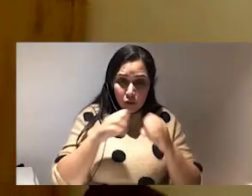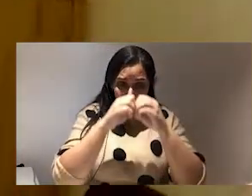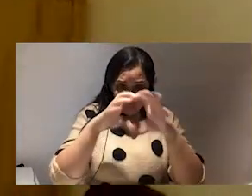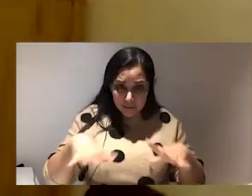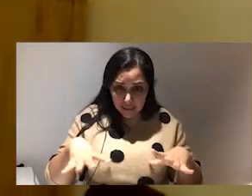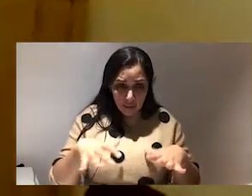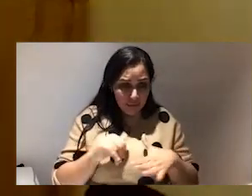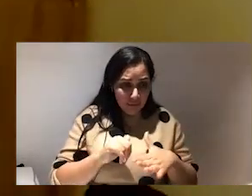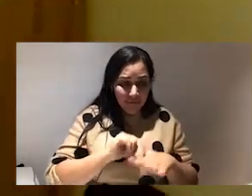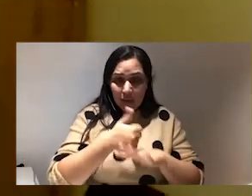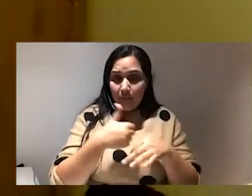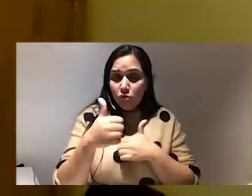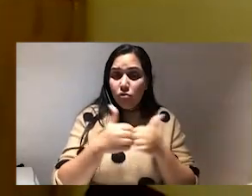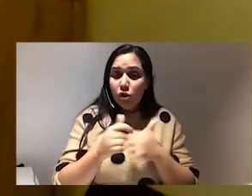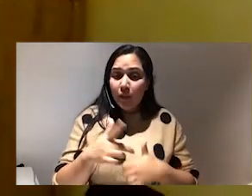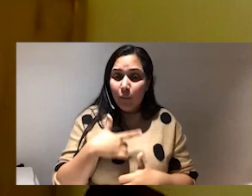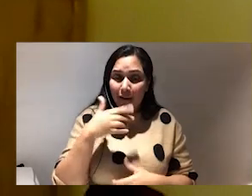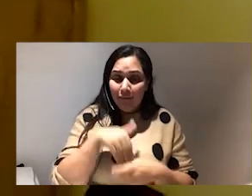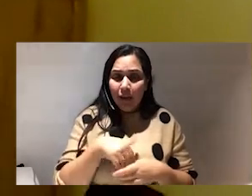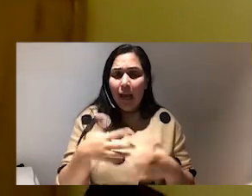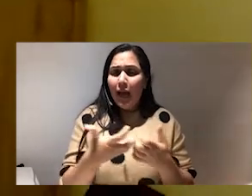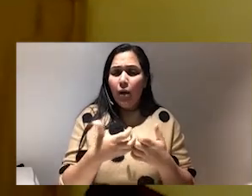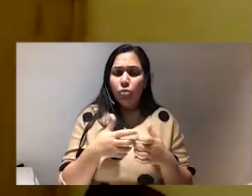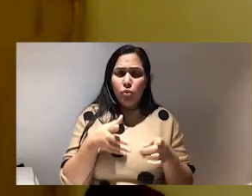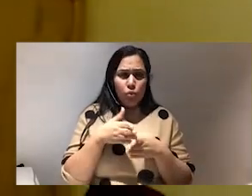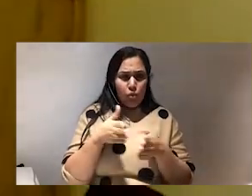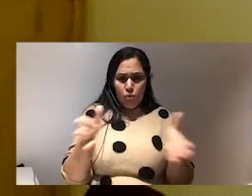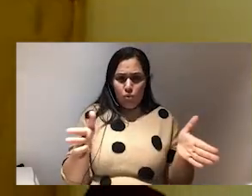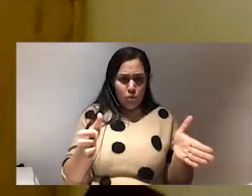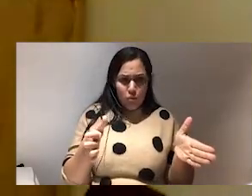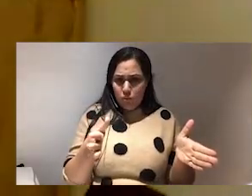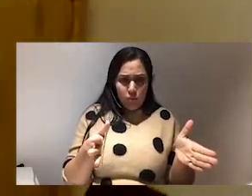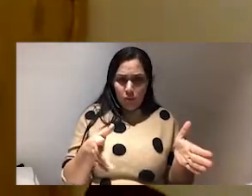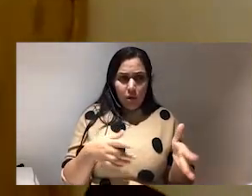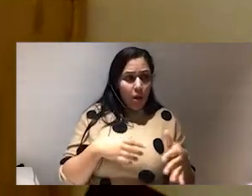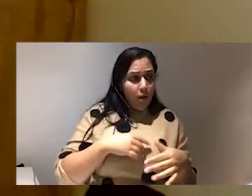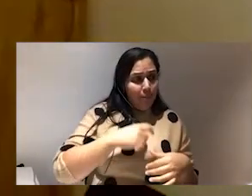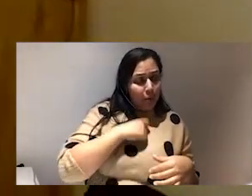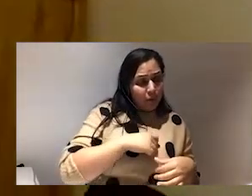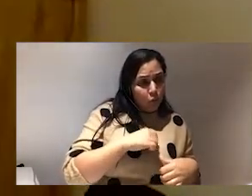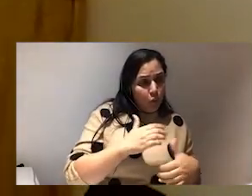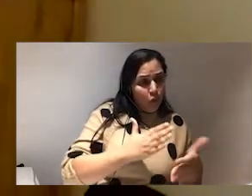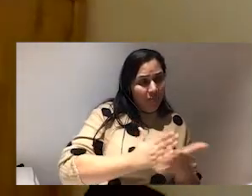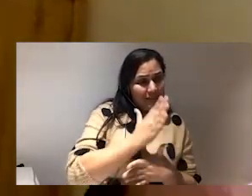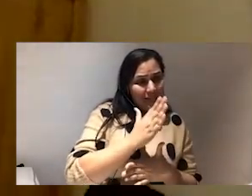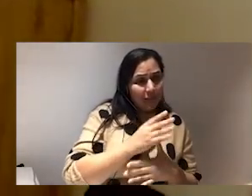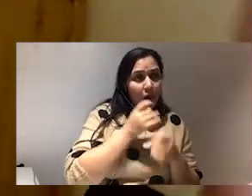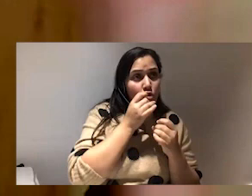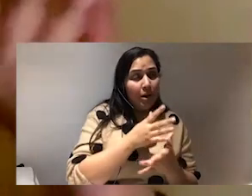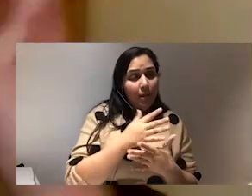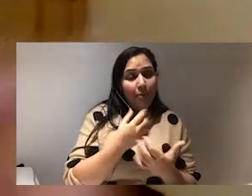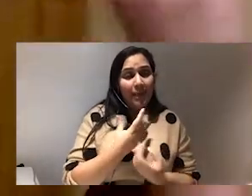structures that we live in how do you do that kind of straddling both your personal authentic incredible amazing self